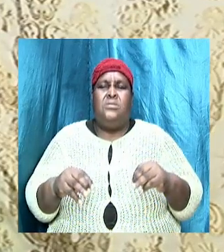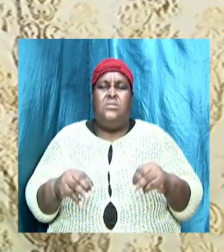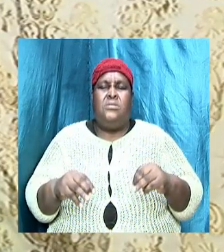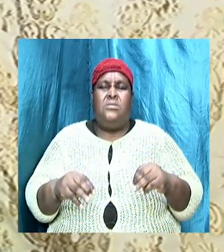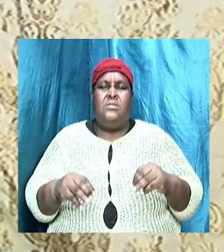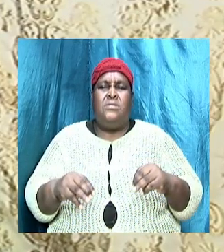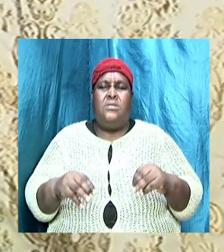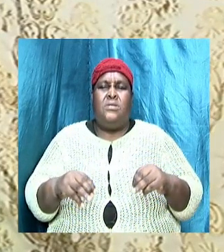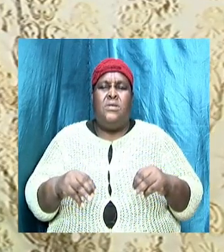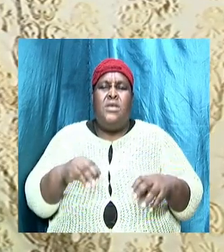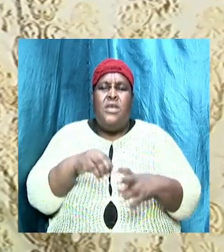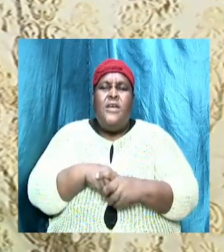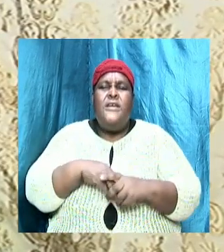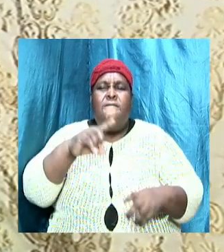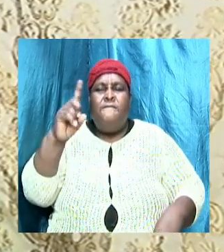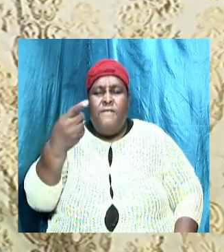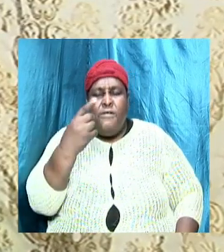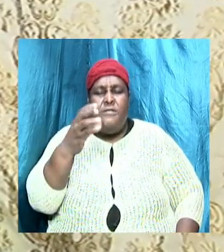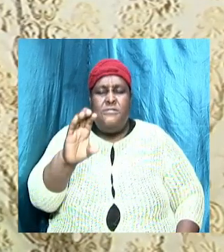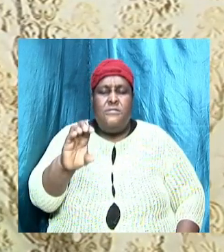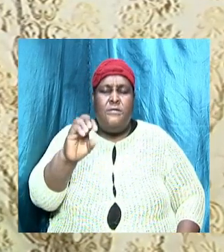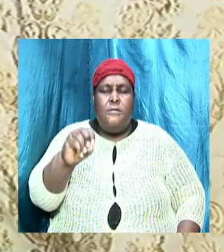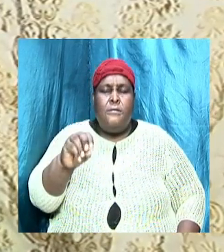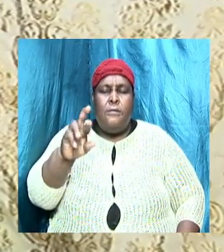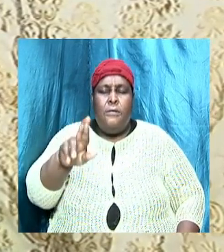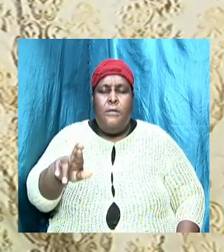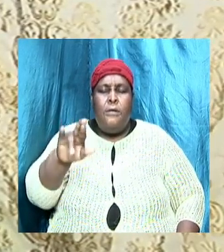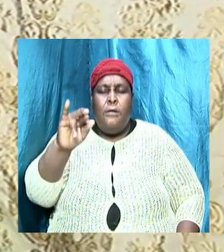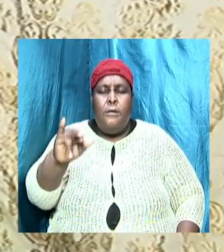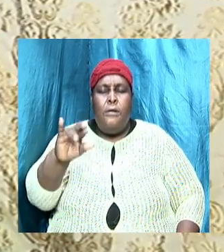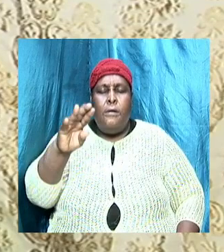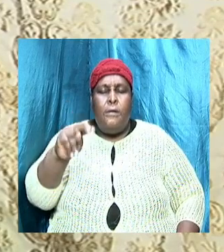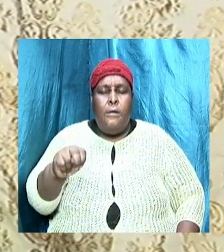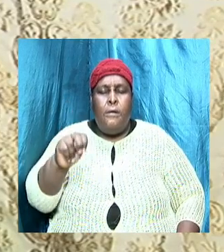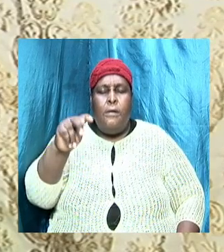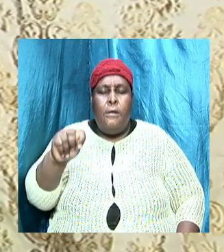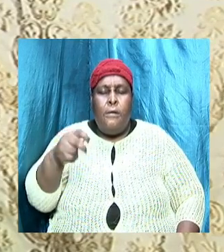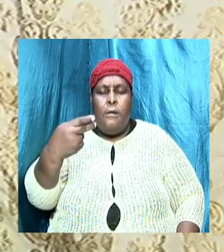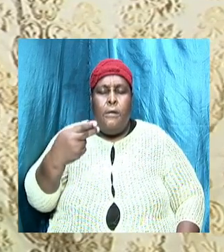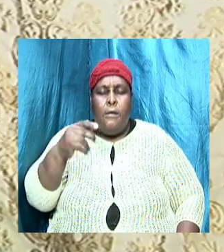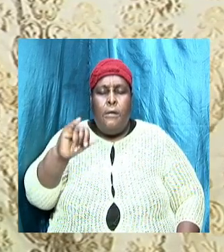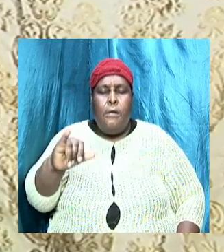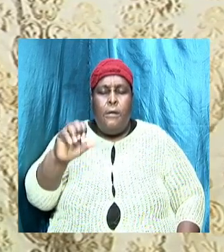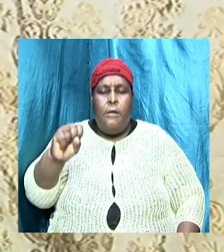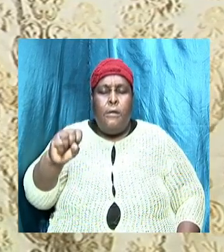Corinthians 15, 3-4.